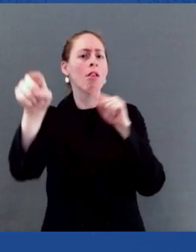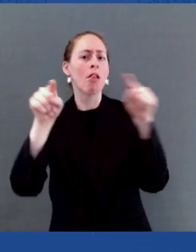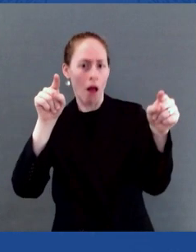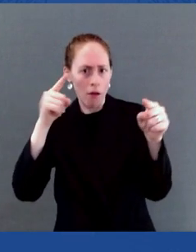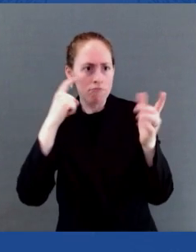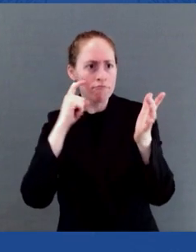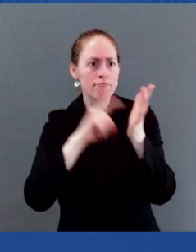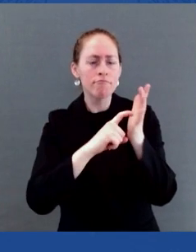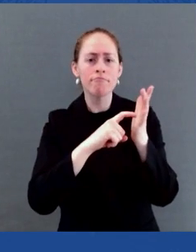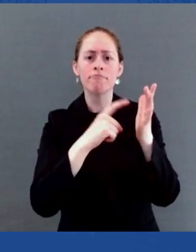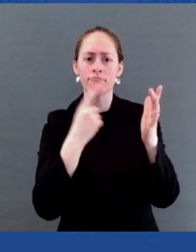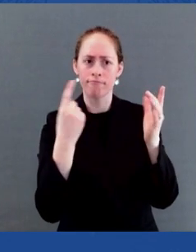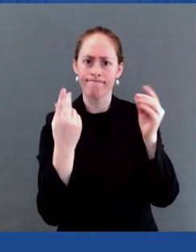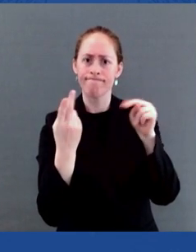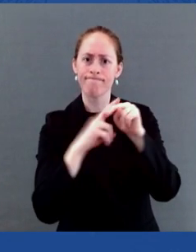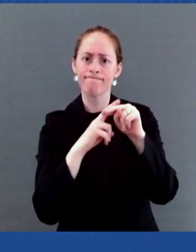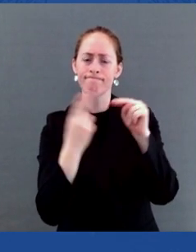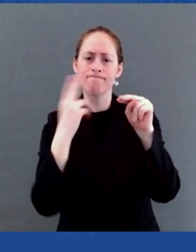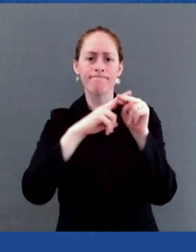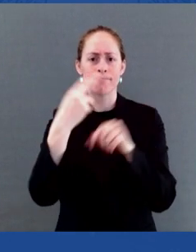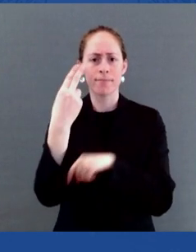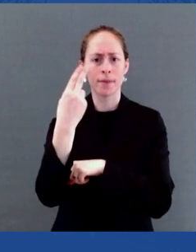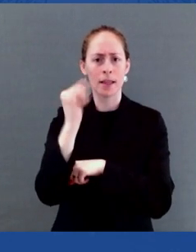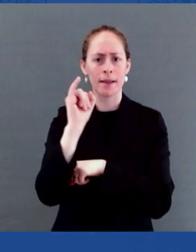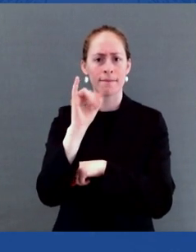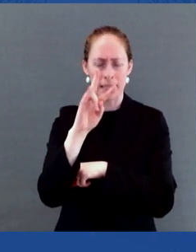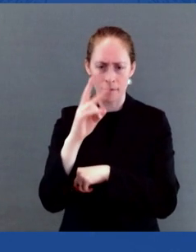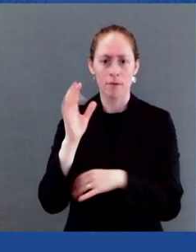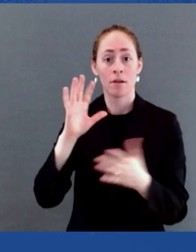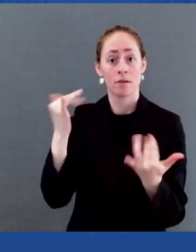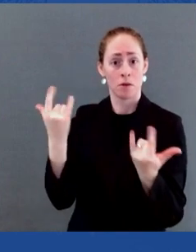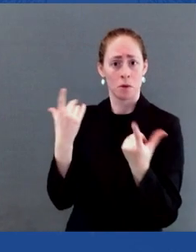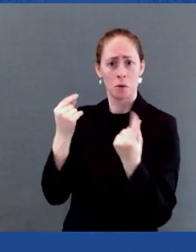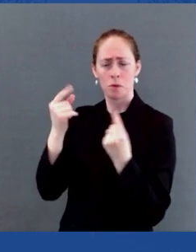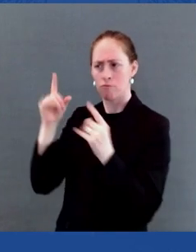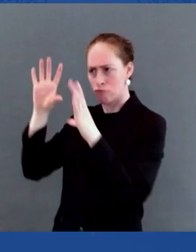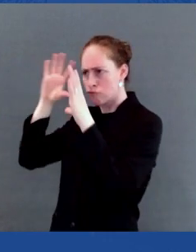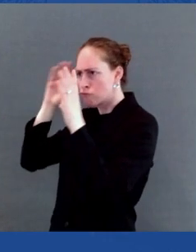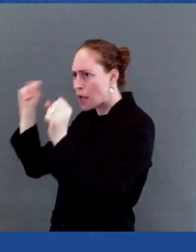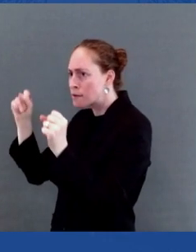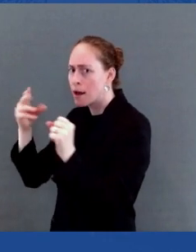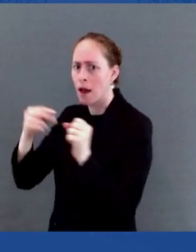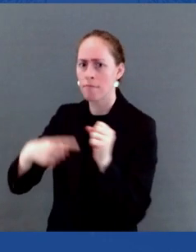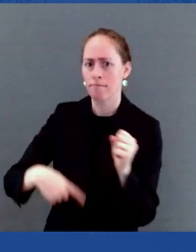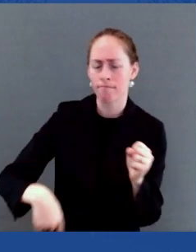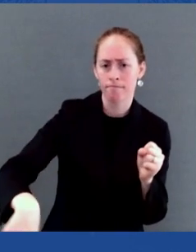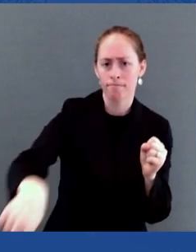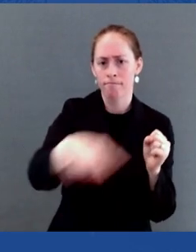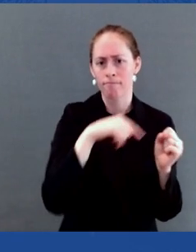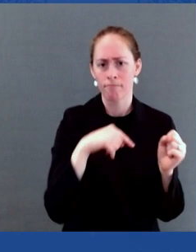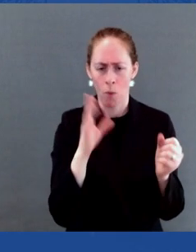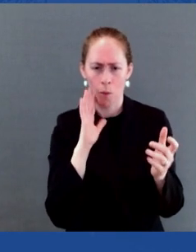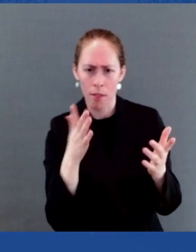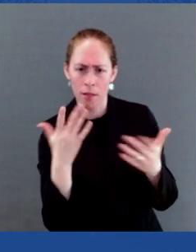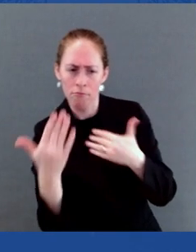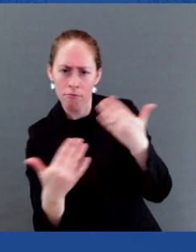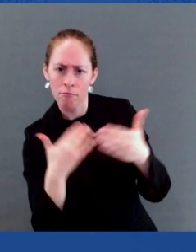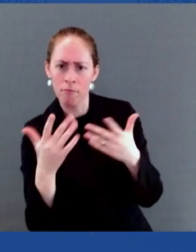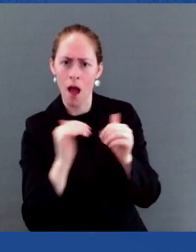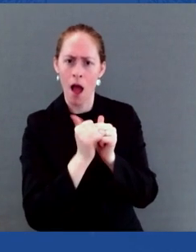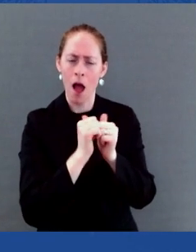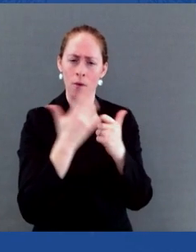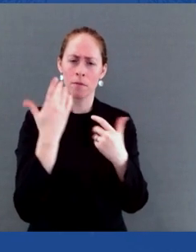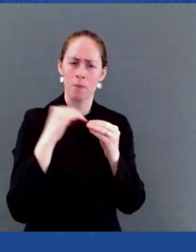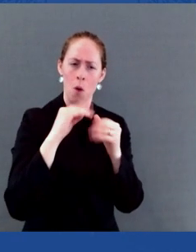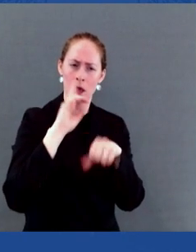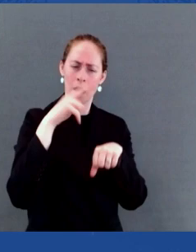Presidential Advisory Council on HIV-AIDS to support this new national strategy. Our HHS agencies will also continue